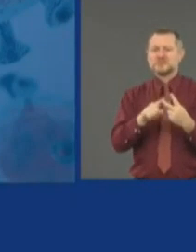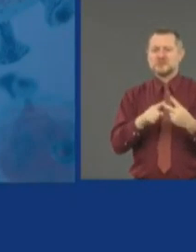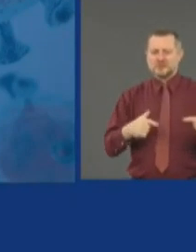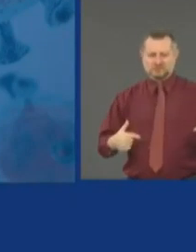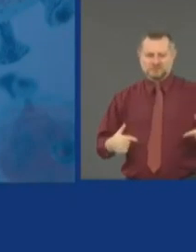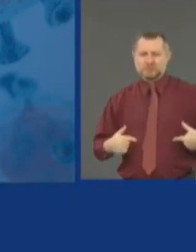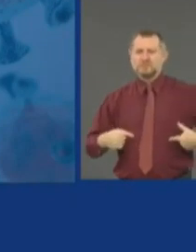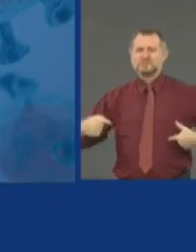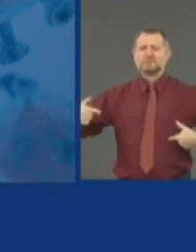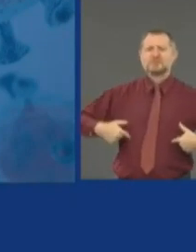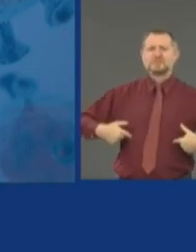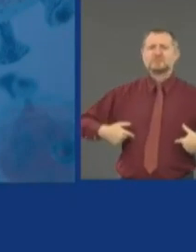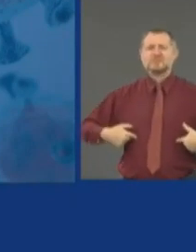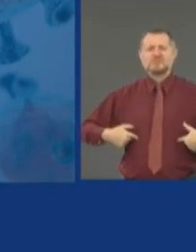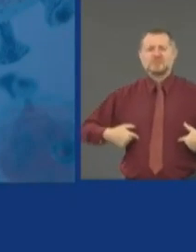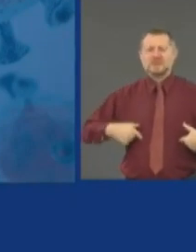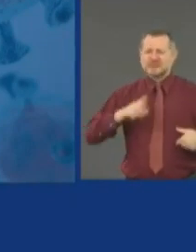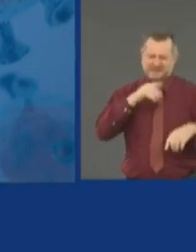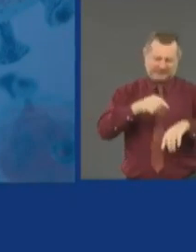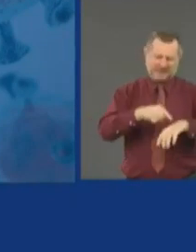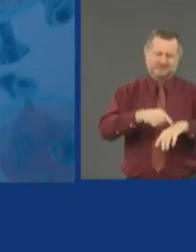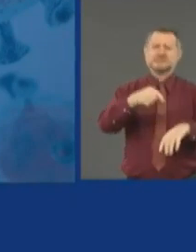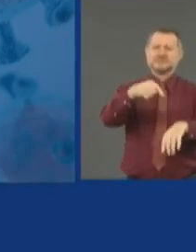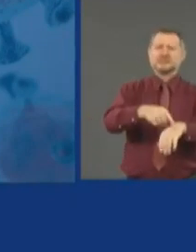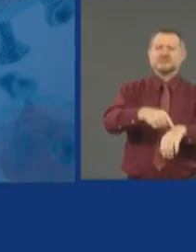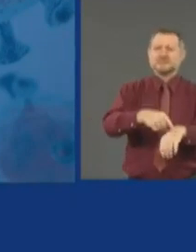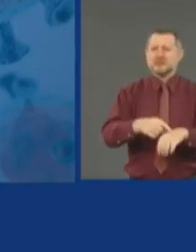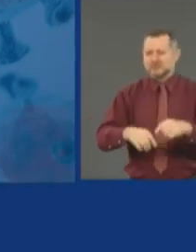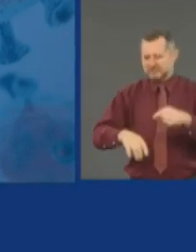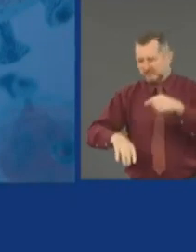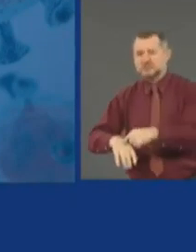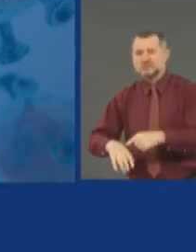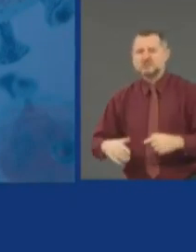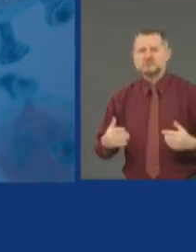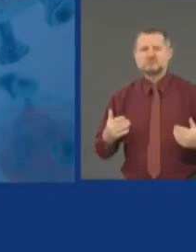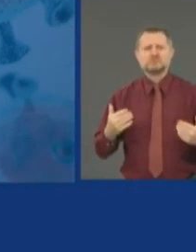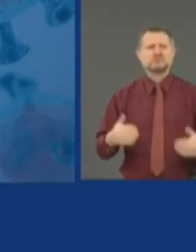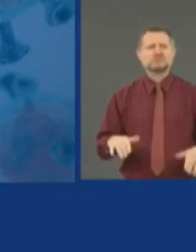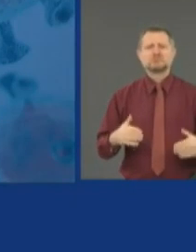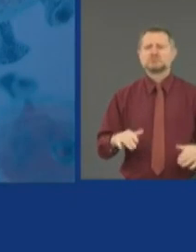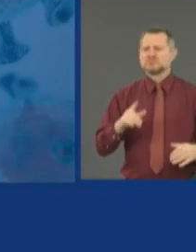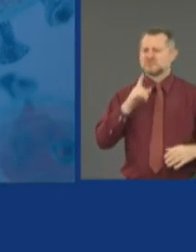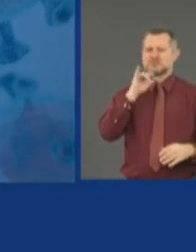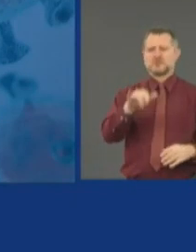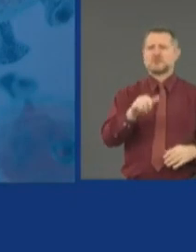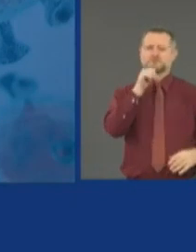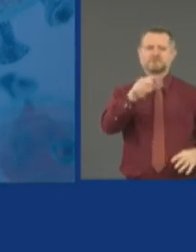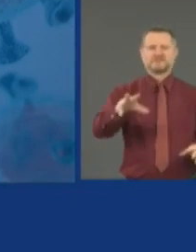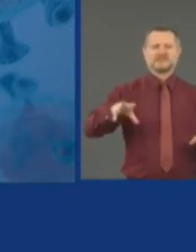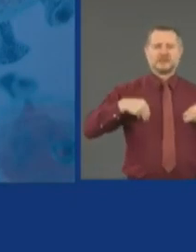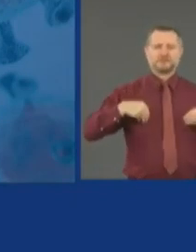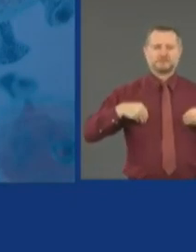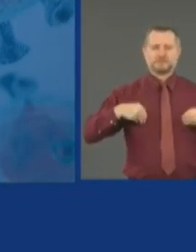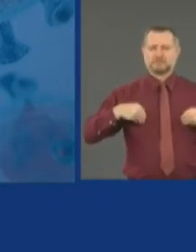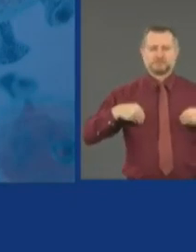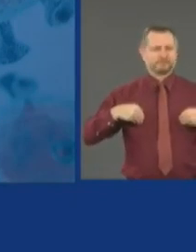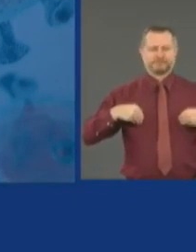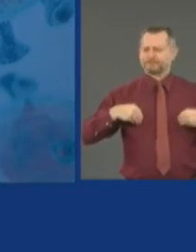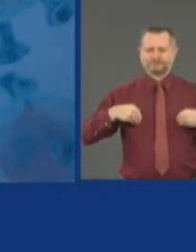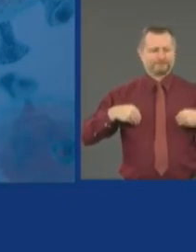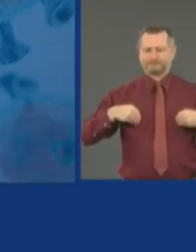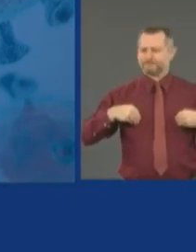both to their hands. That is intolerable. The police are doing an impossible job.